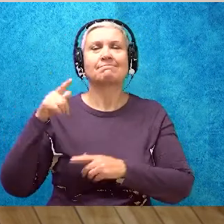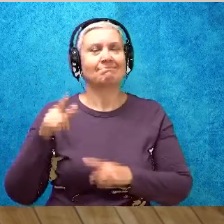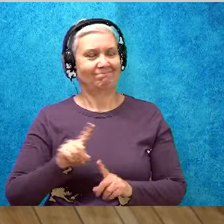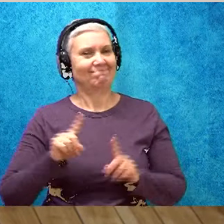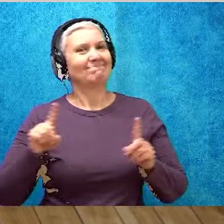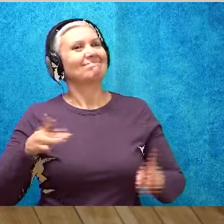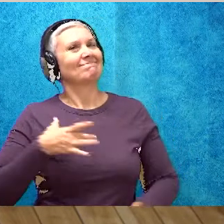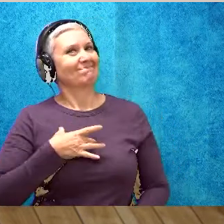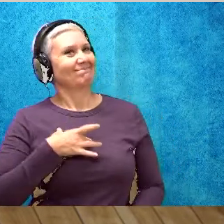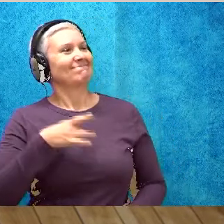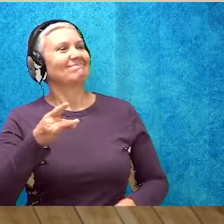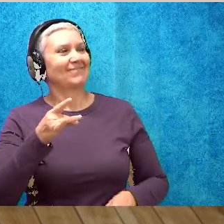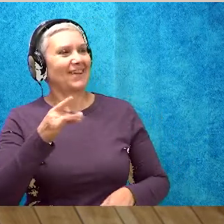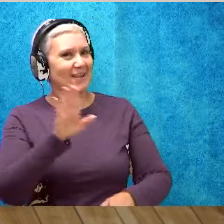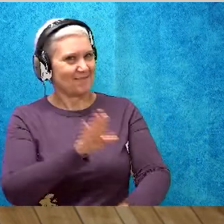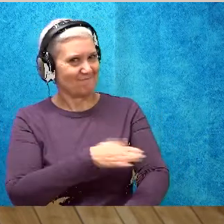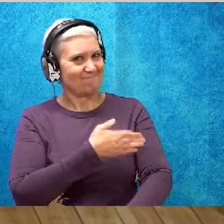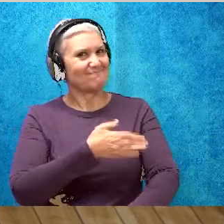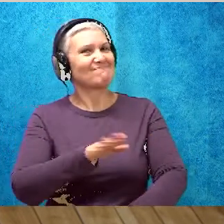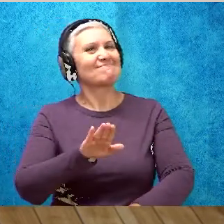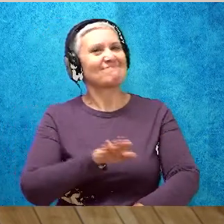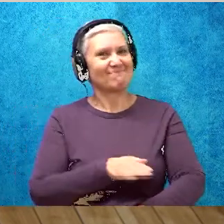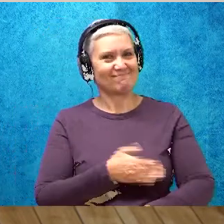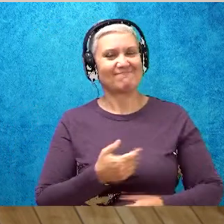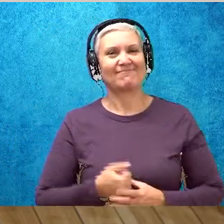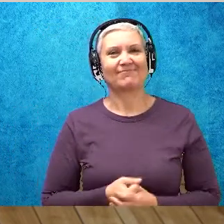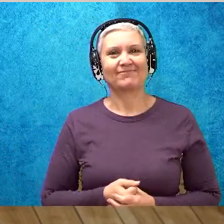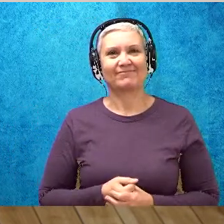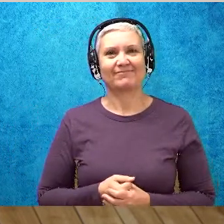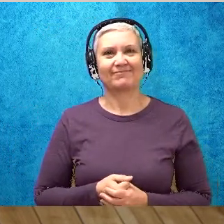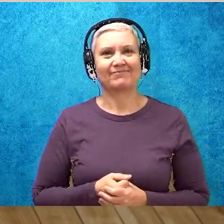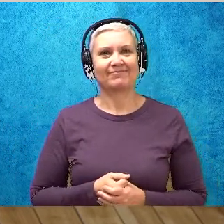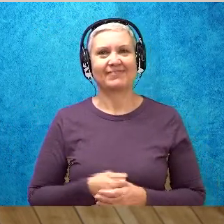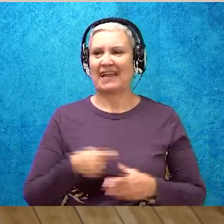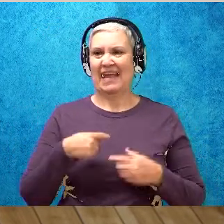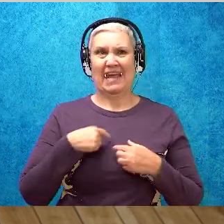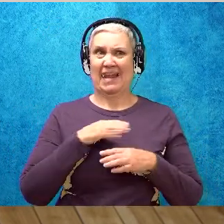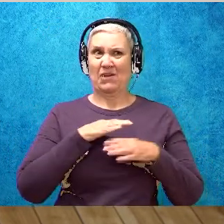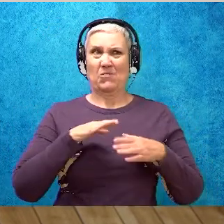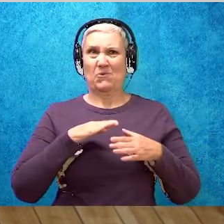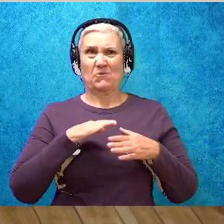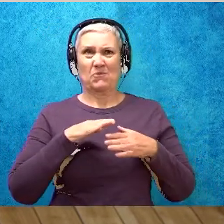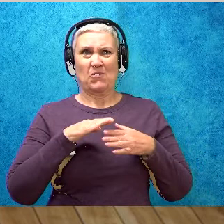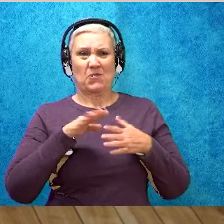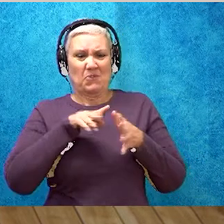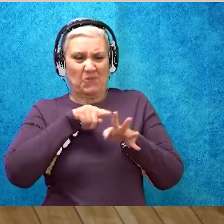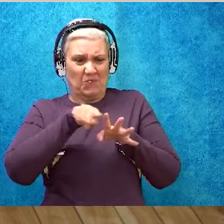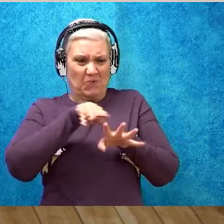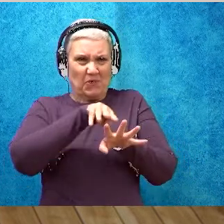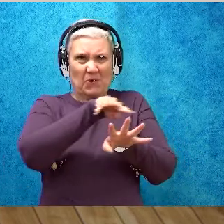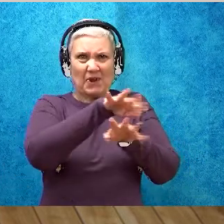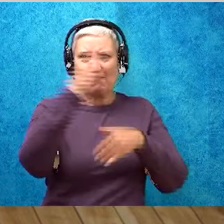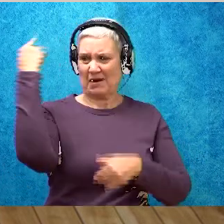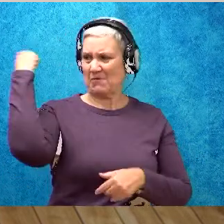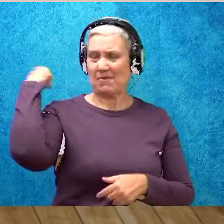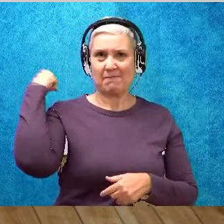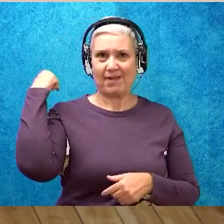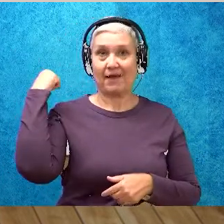I don't know about you, but I kind of feel like Muse. I don't want branches on my back, but I love music.